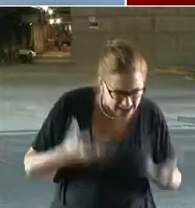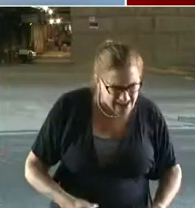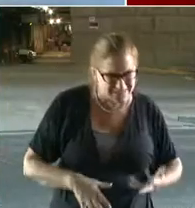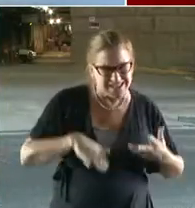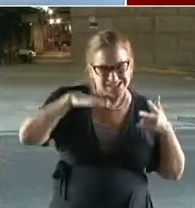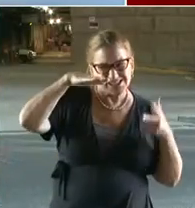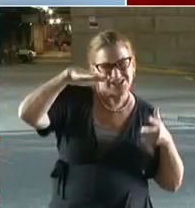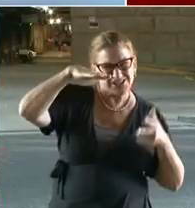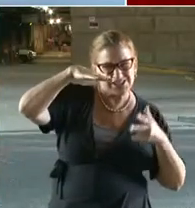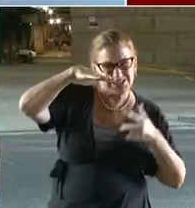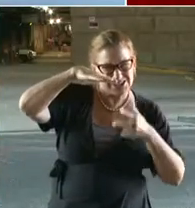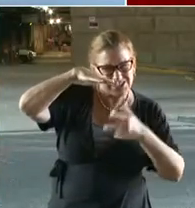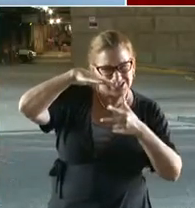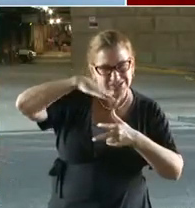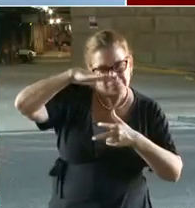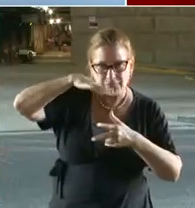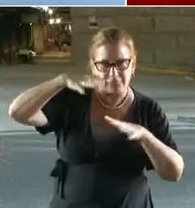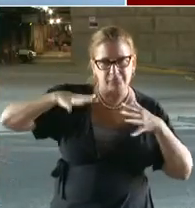is what knocked the bridge down.